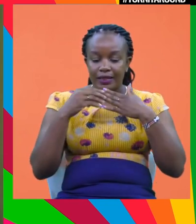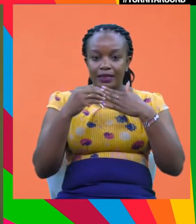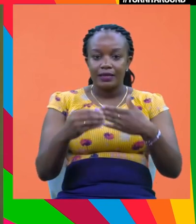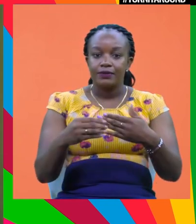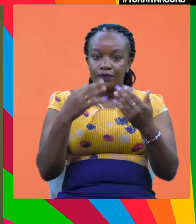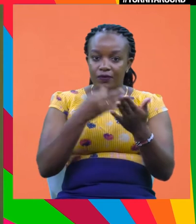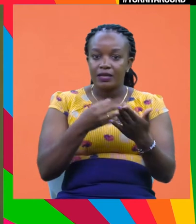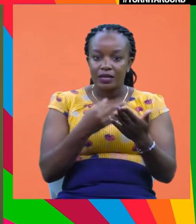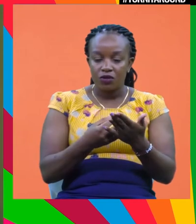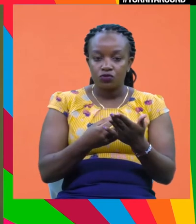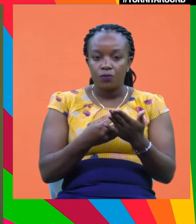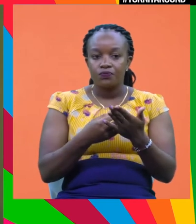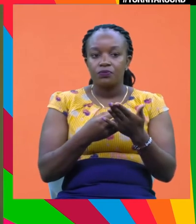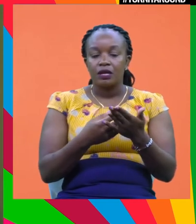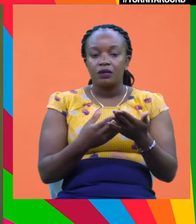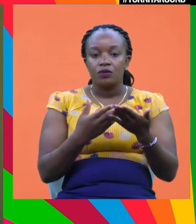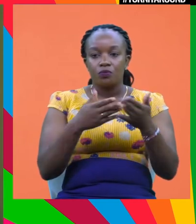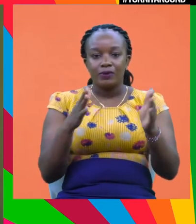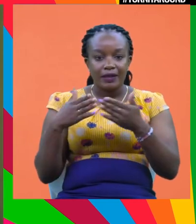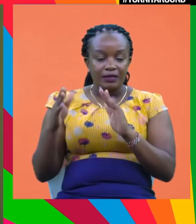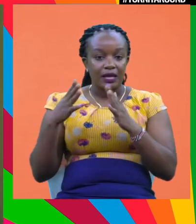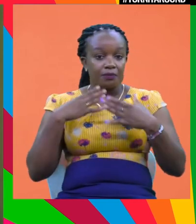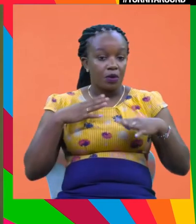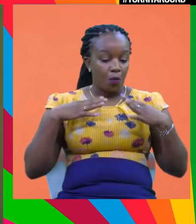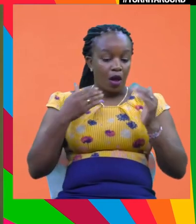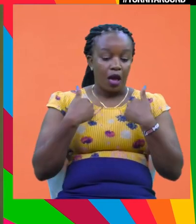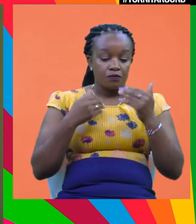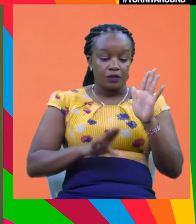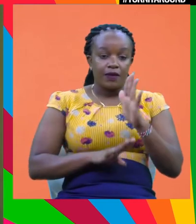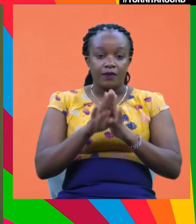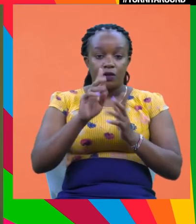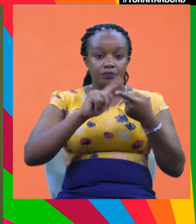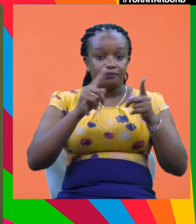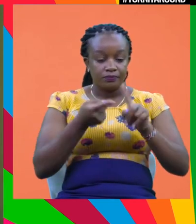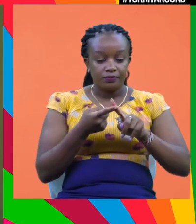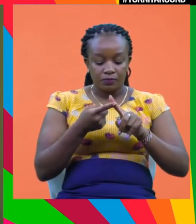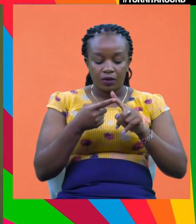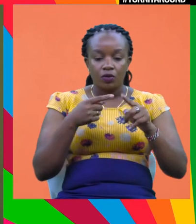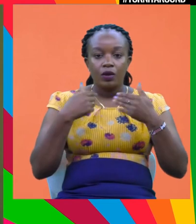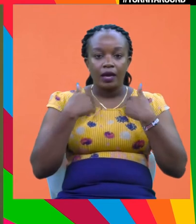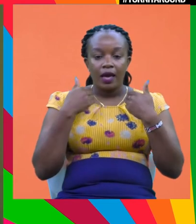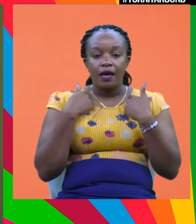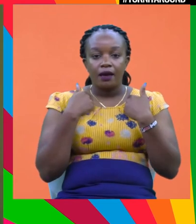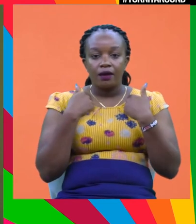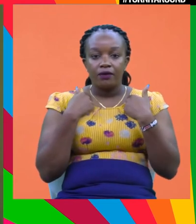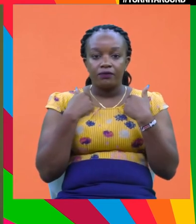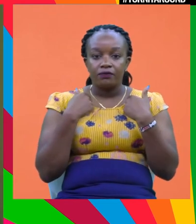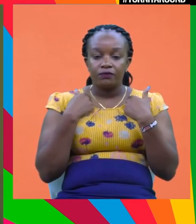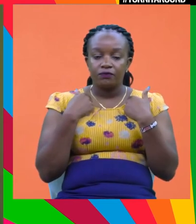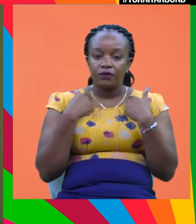disclosures. And there is a lot of work happening on that. And people have developed standards. But we still have a very long way